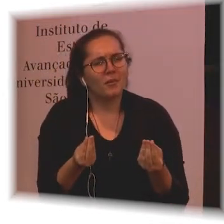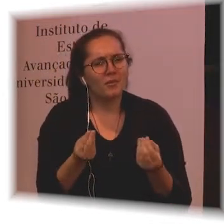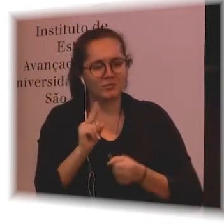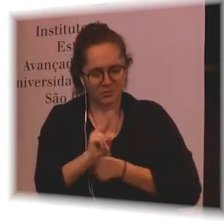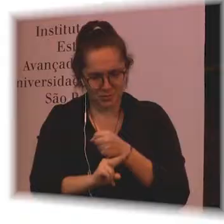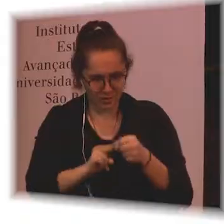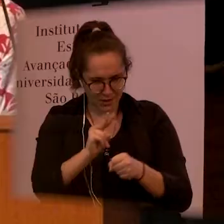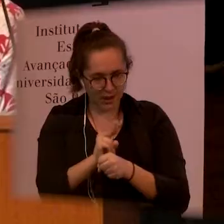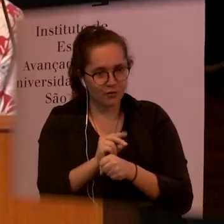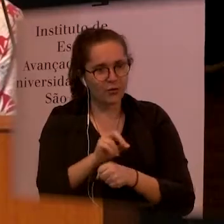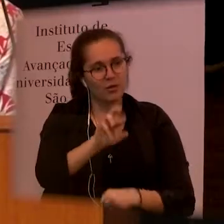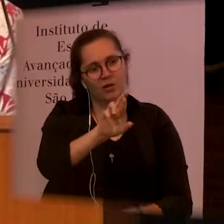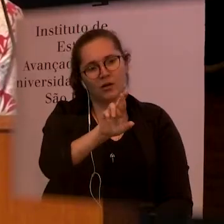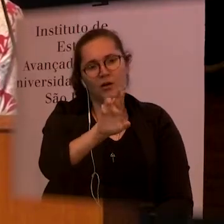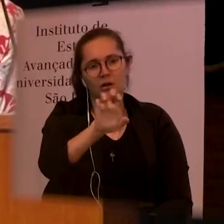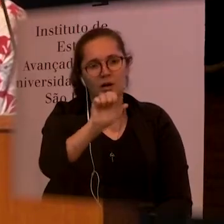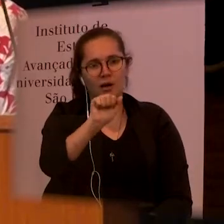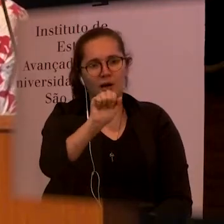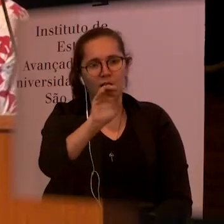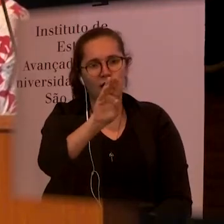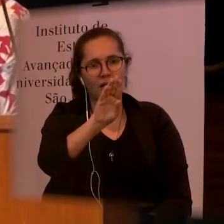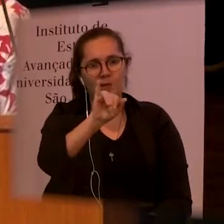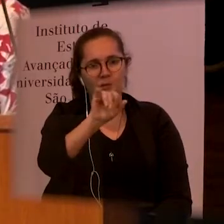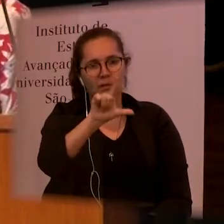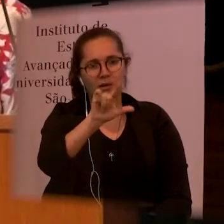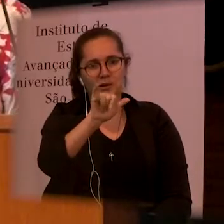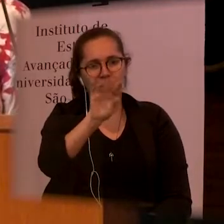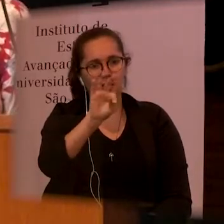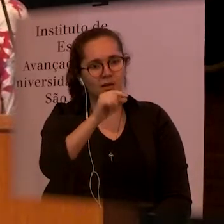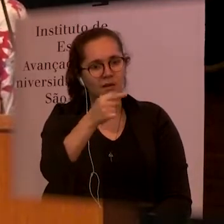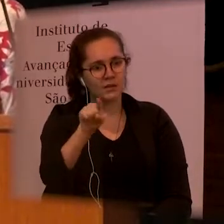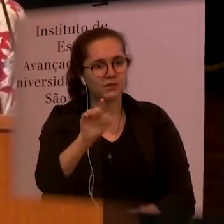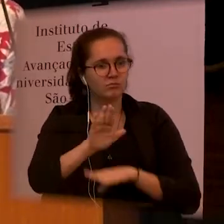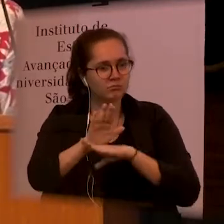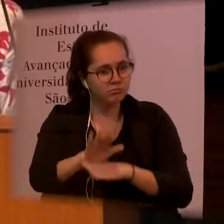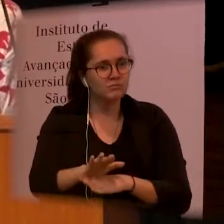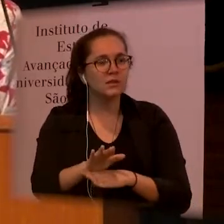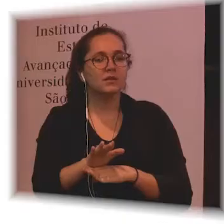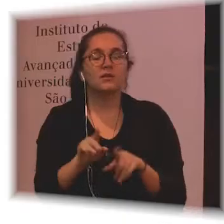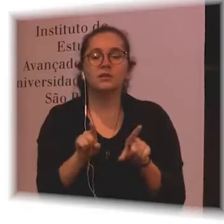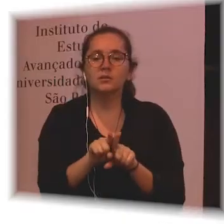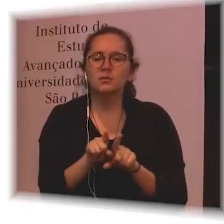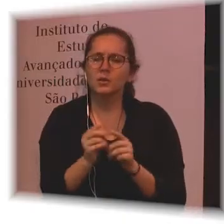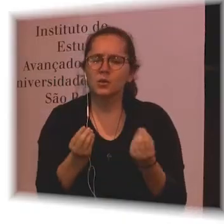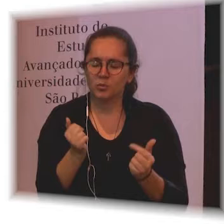health system. How you can make that integrated as part of it so that it becomes sustainable.